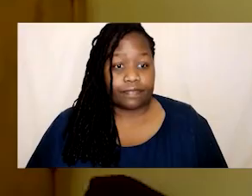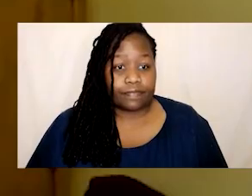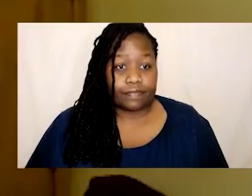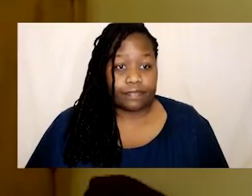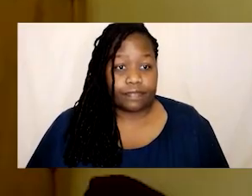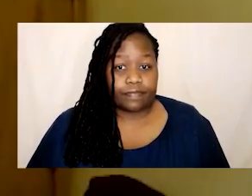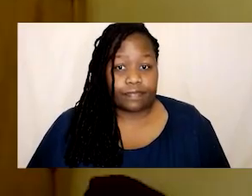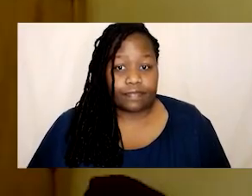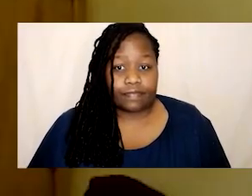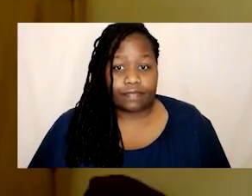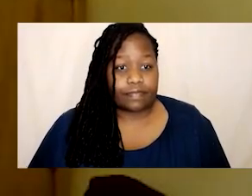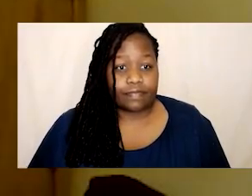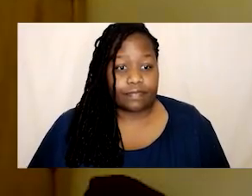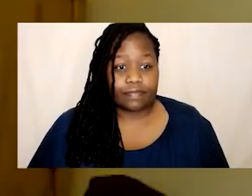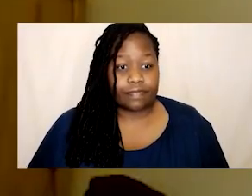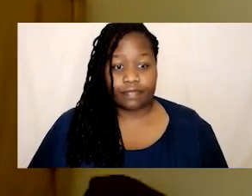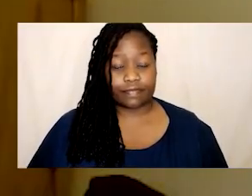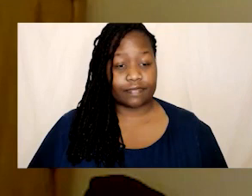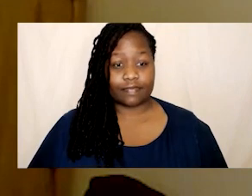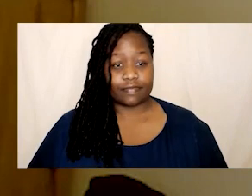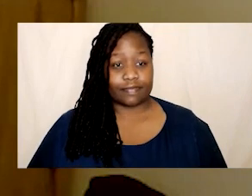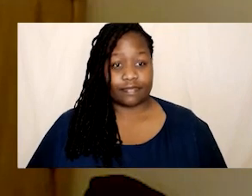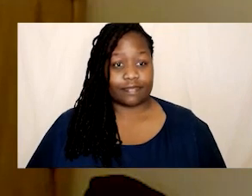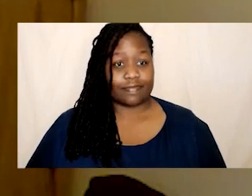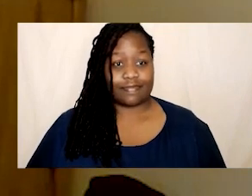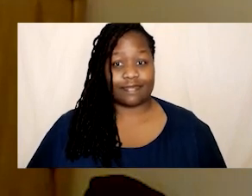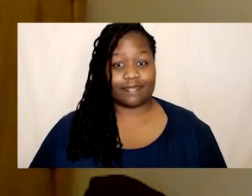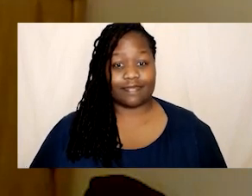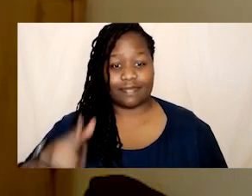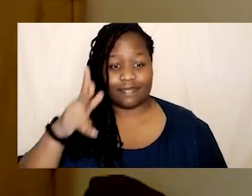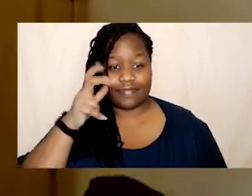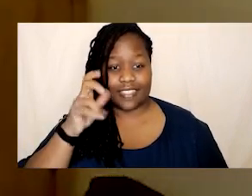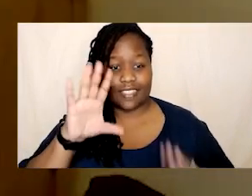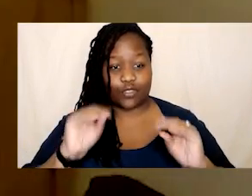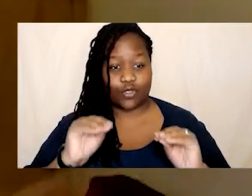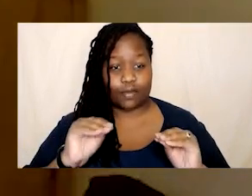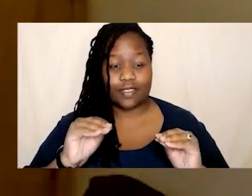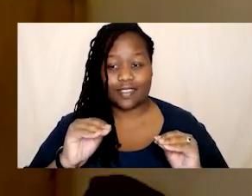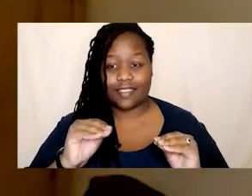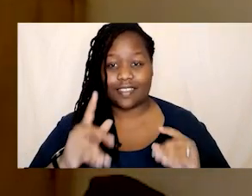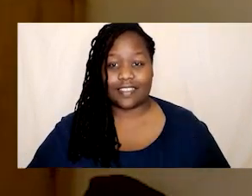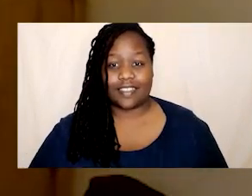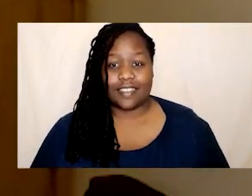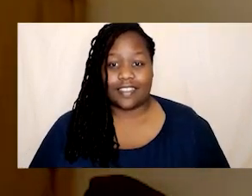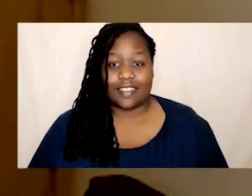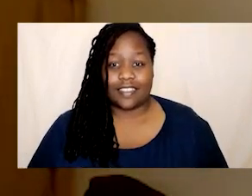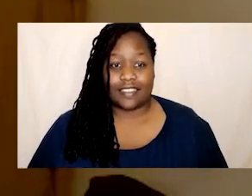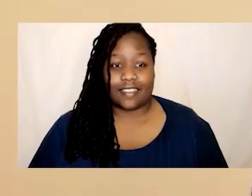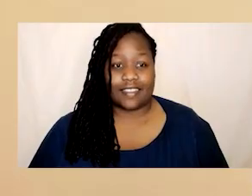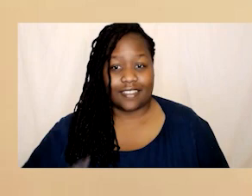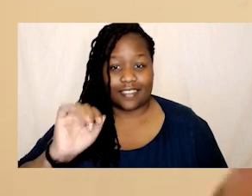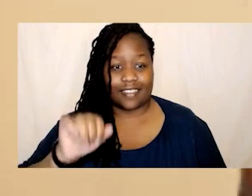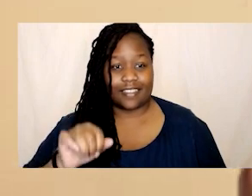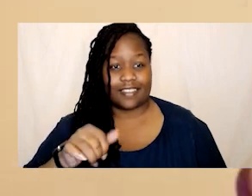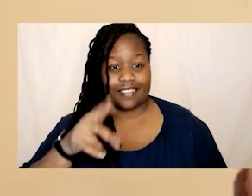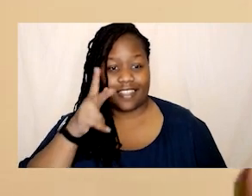um we still hear Shay or is it just my internet that's terrible no we can't okay um can you hear me I